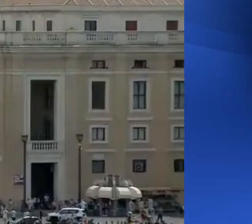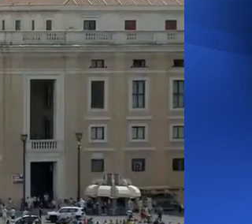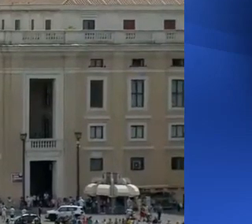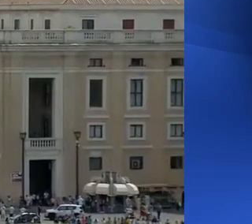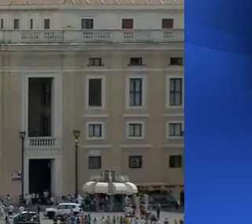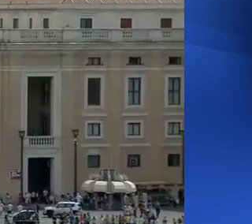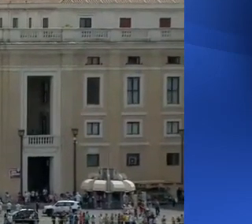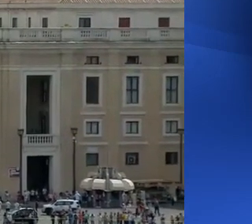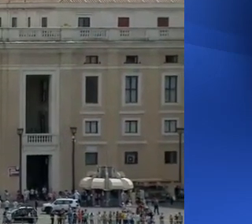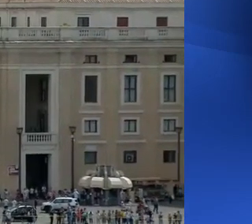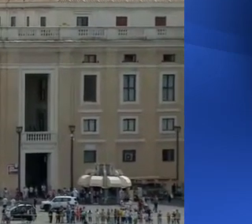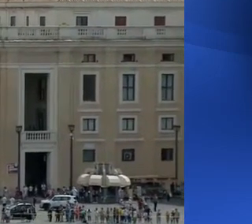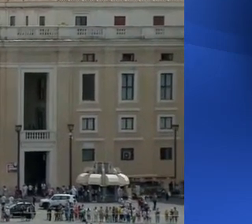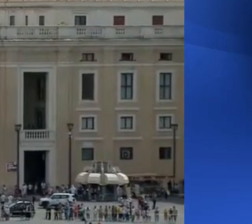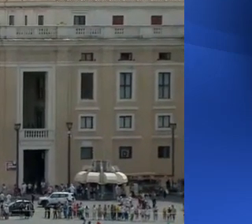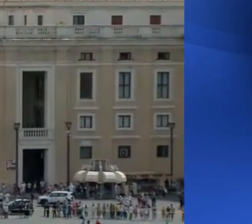Let's go.